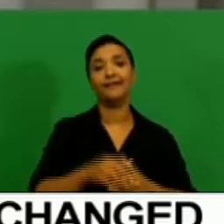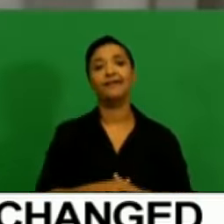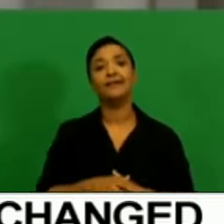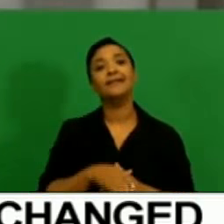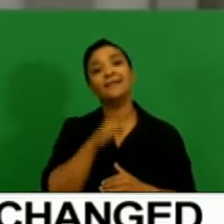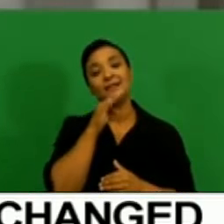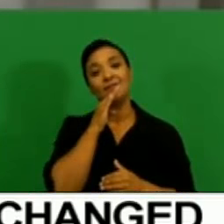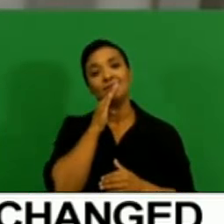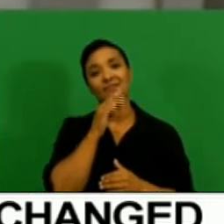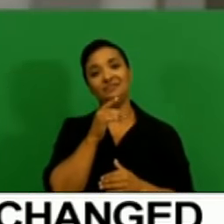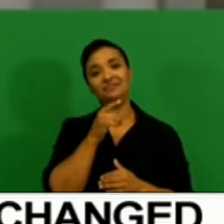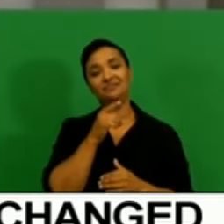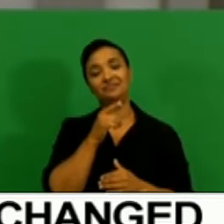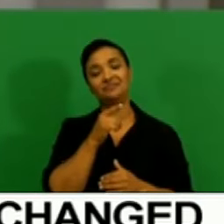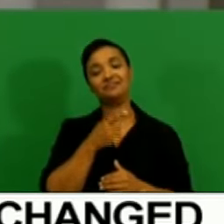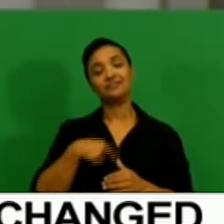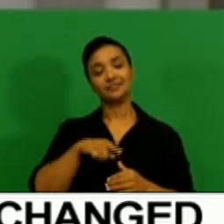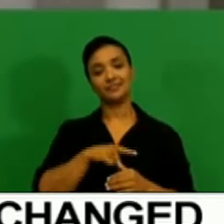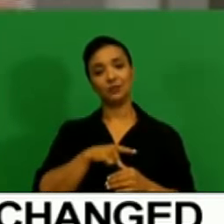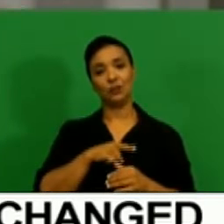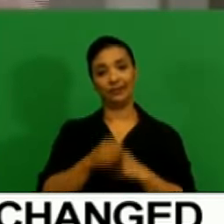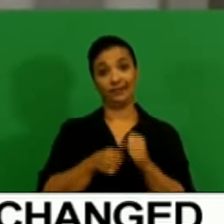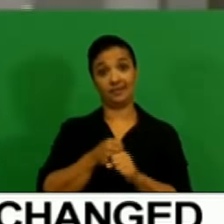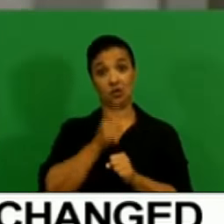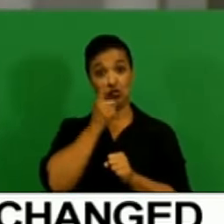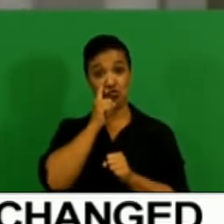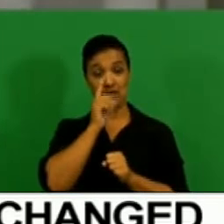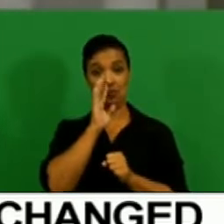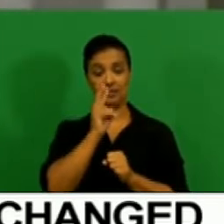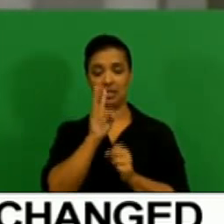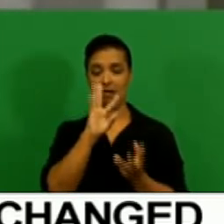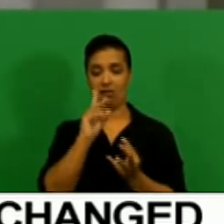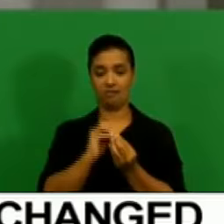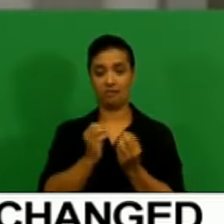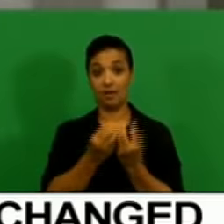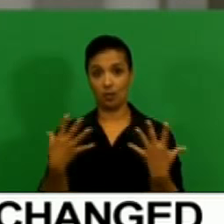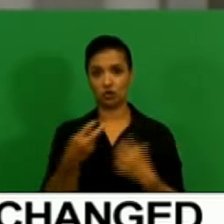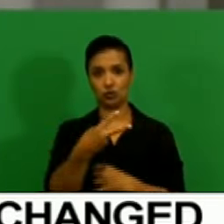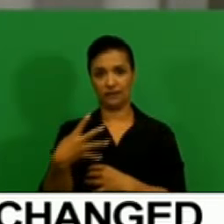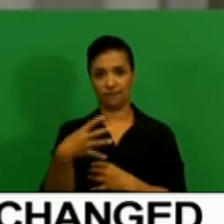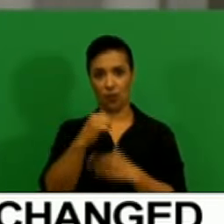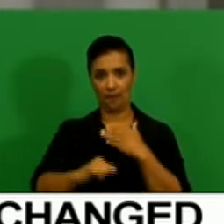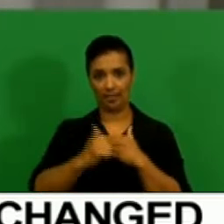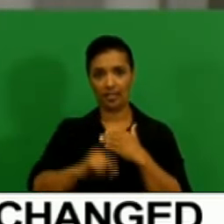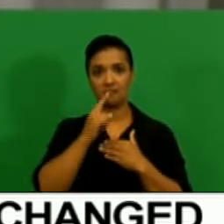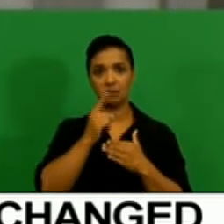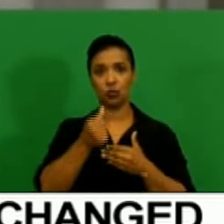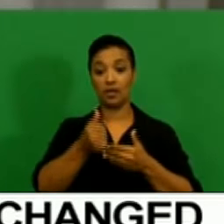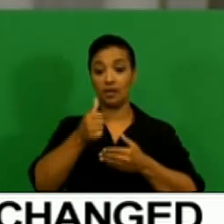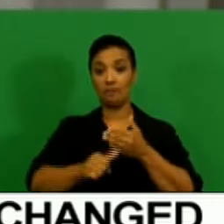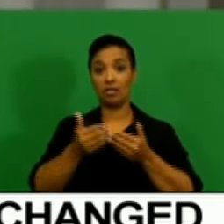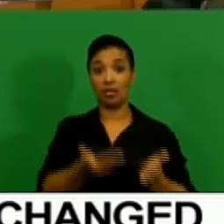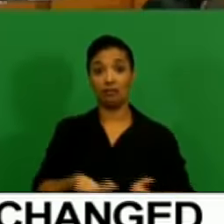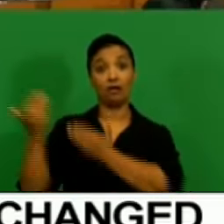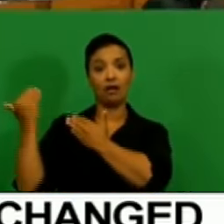see when we add the other year, it will still give you roughly 24 months rather than – it's not that it has been shortened. It has not been shortened.